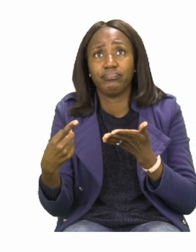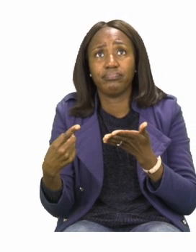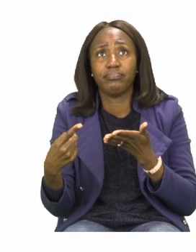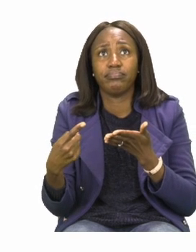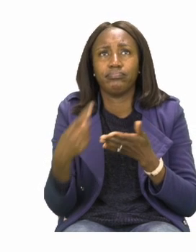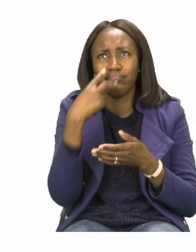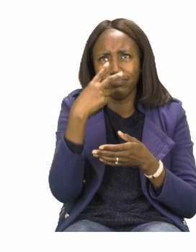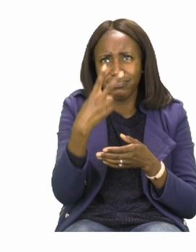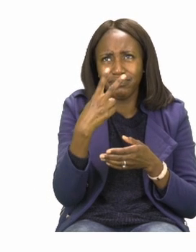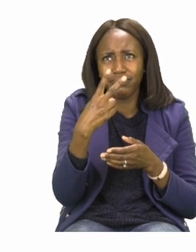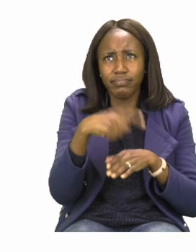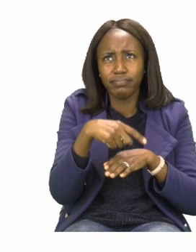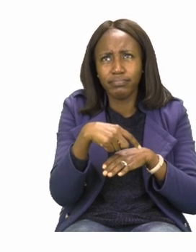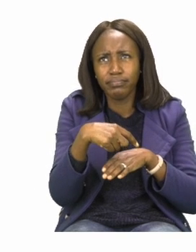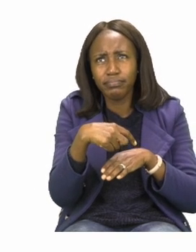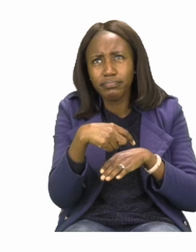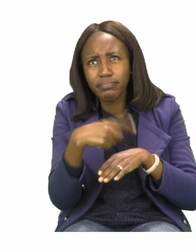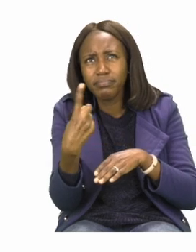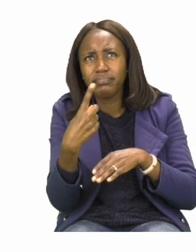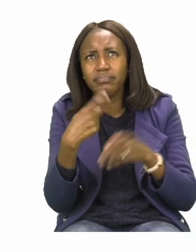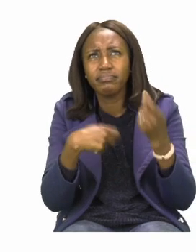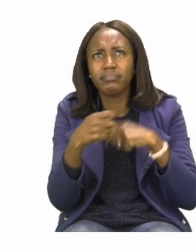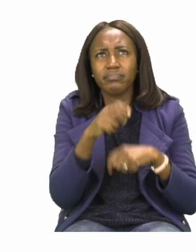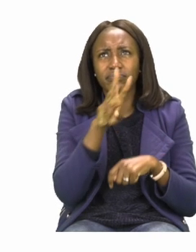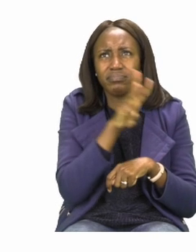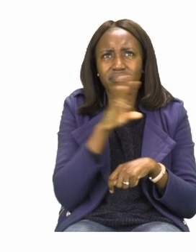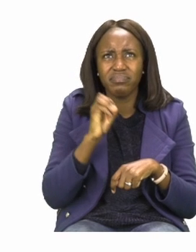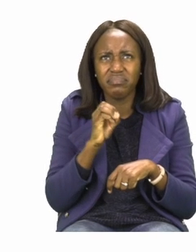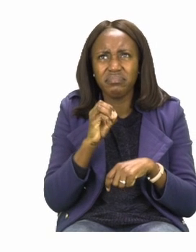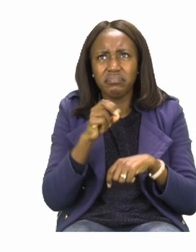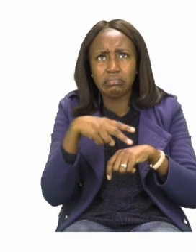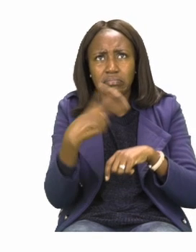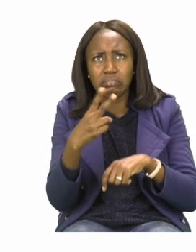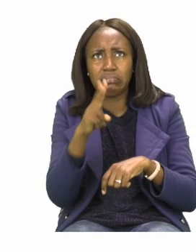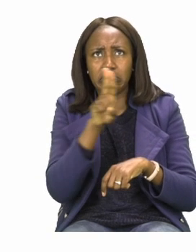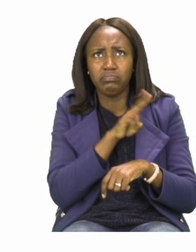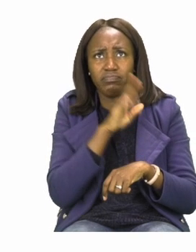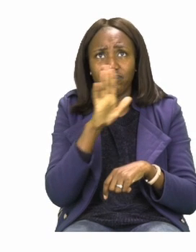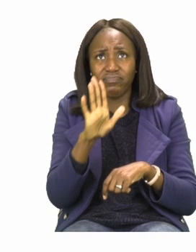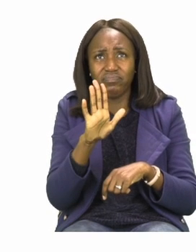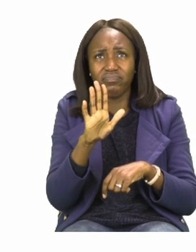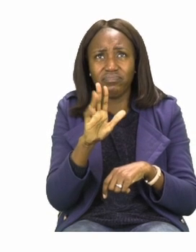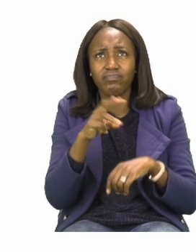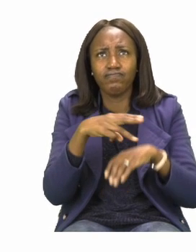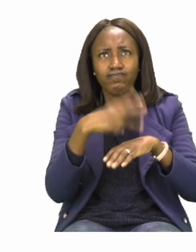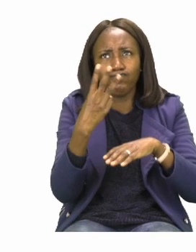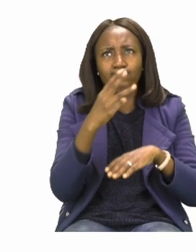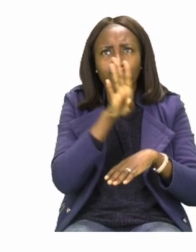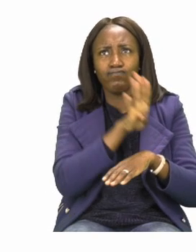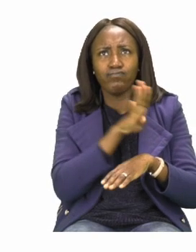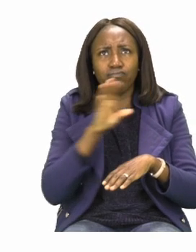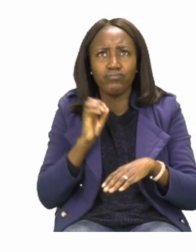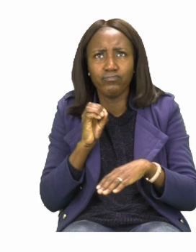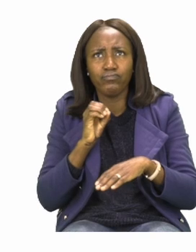Monday there were 30, Tuesday 25, Wednesday 40,